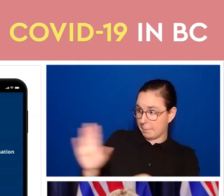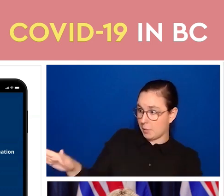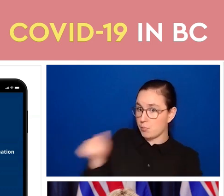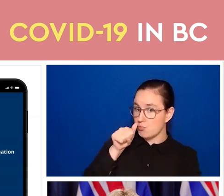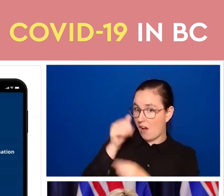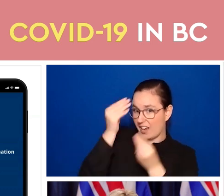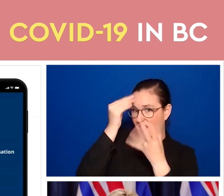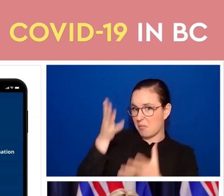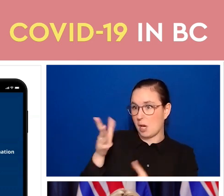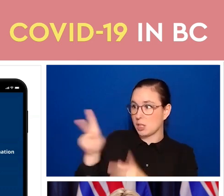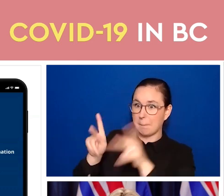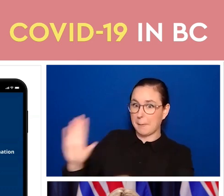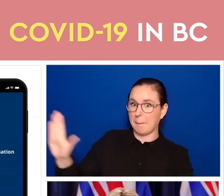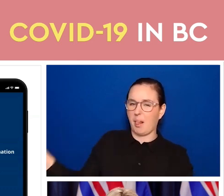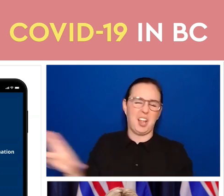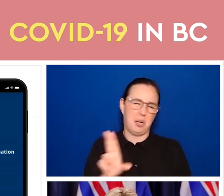visually